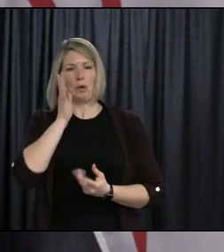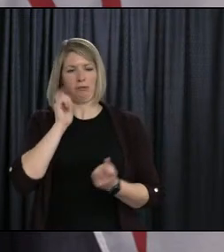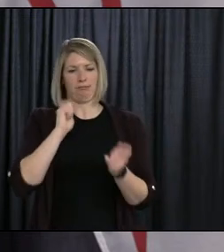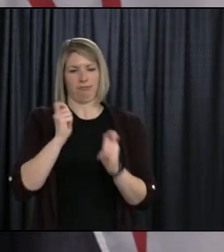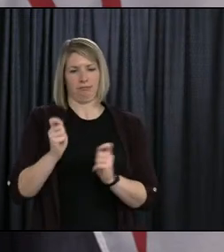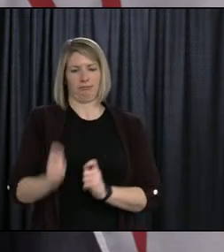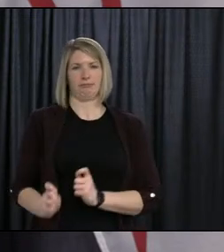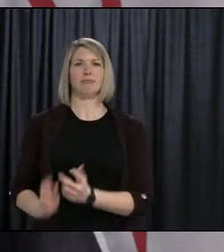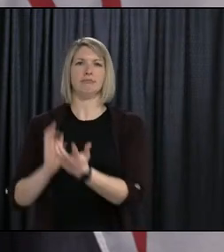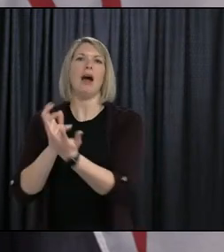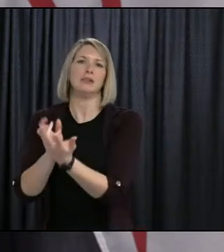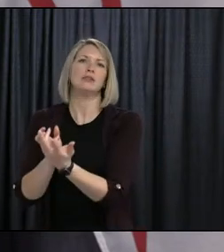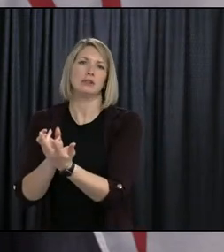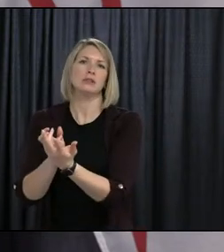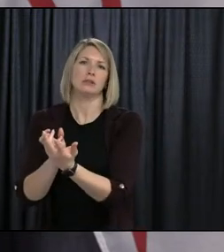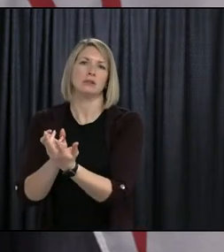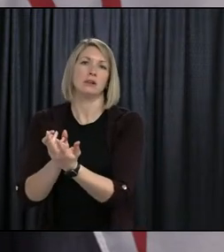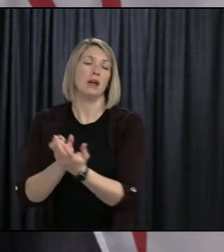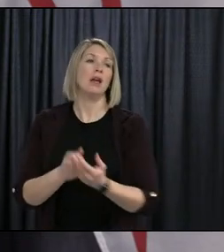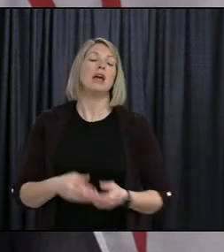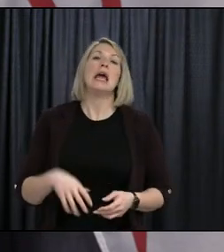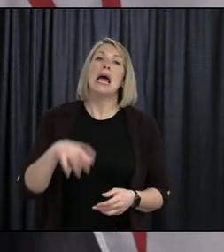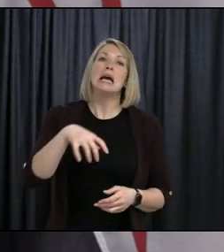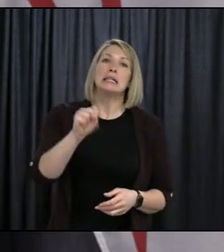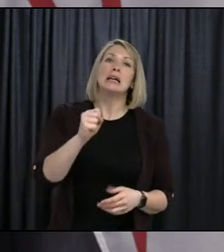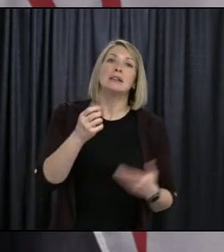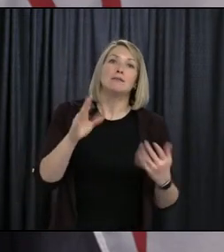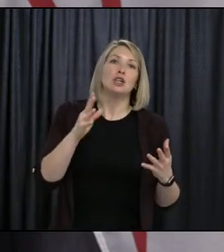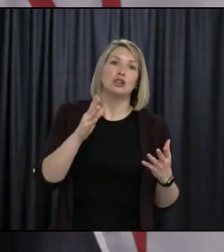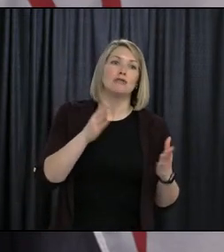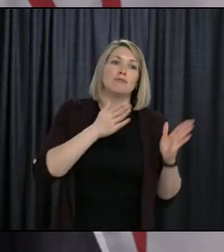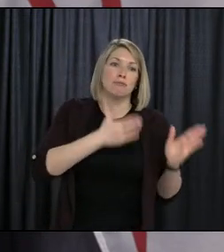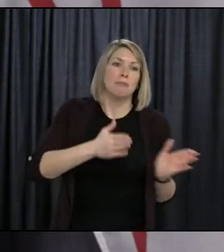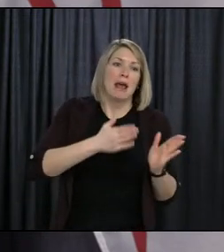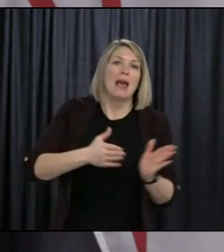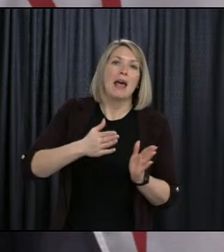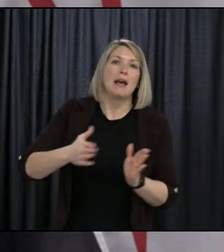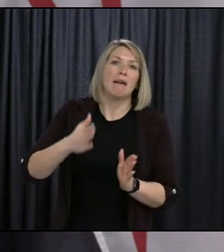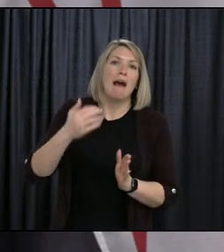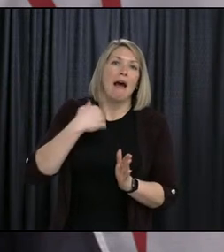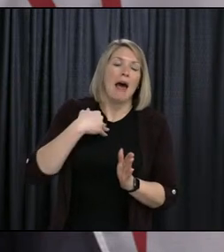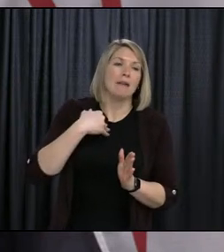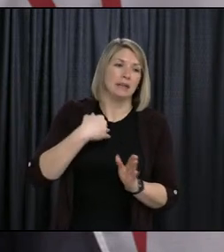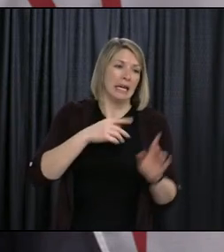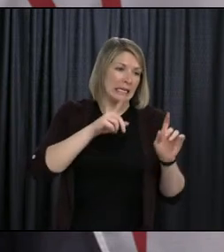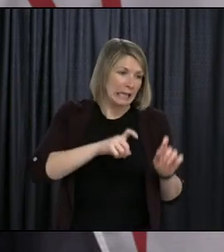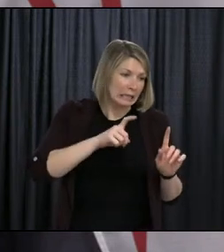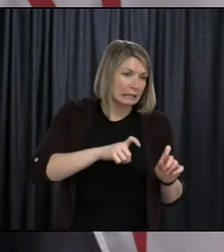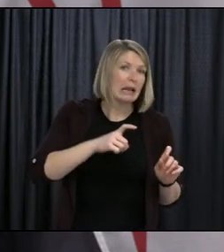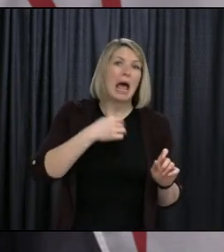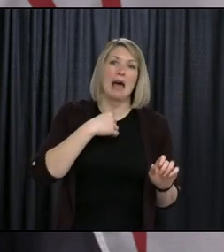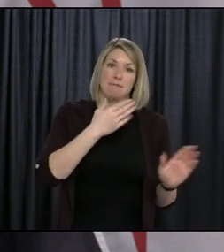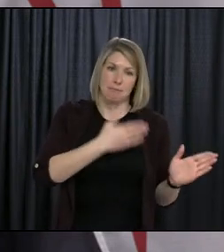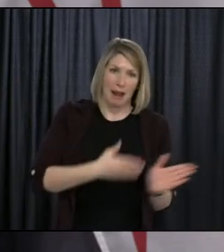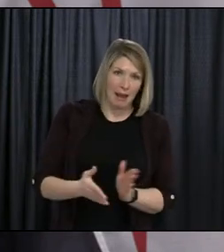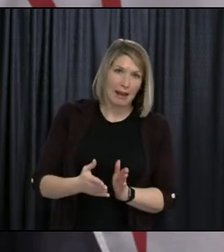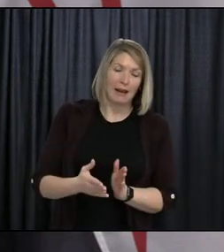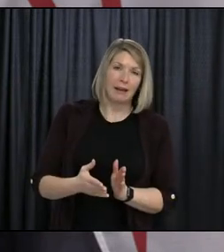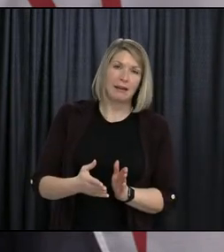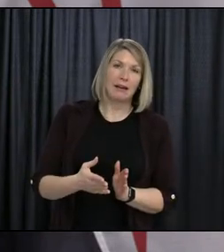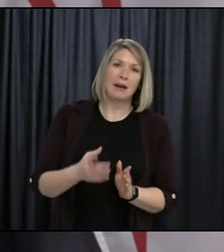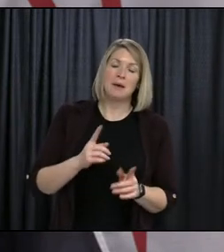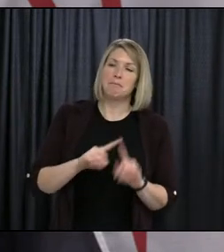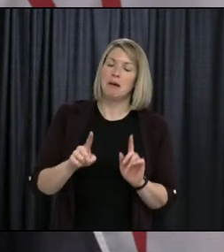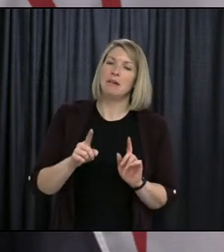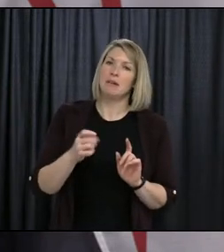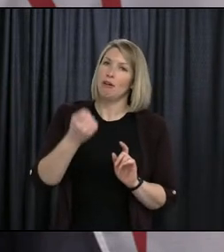So, you know, we've done a lot of preparation around assessment and we'll carry forward with that. But if there are aspects that had